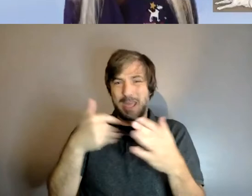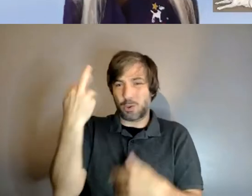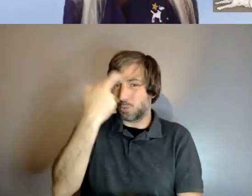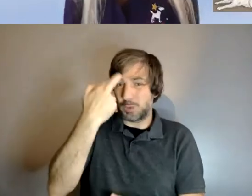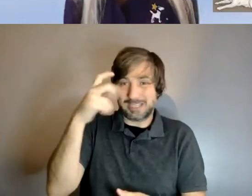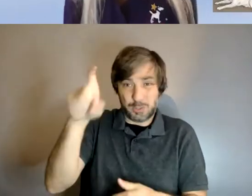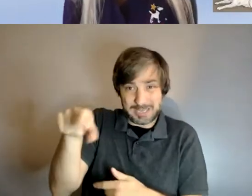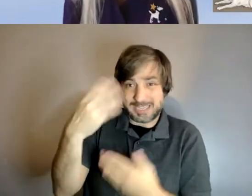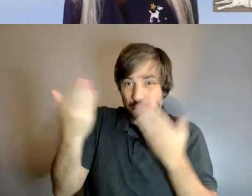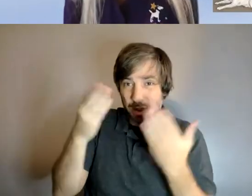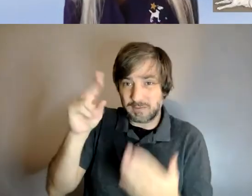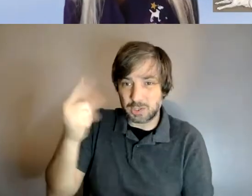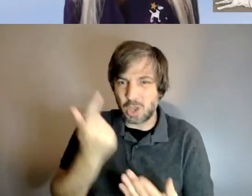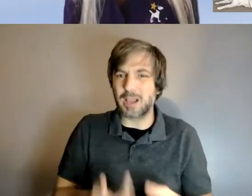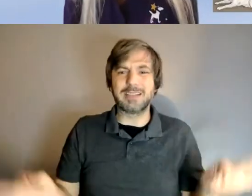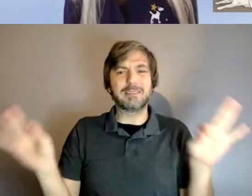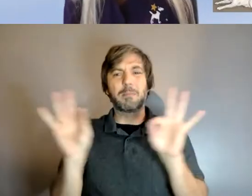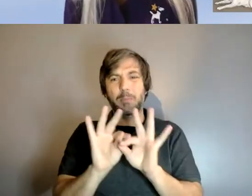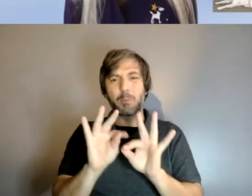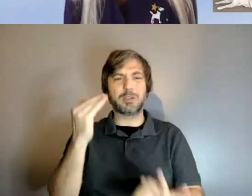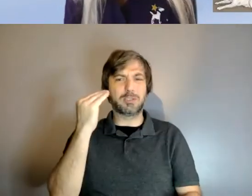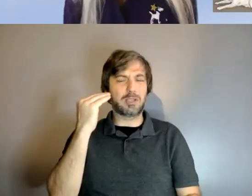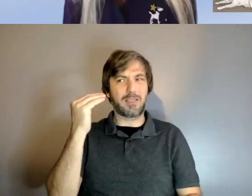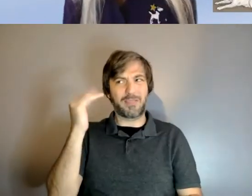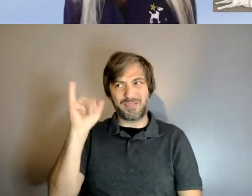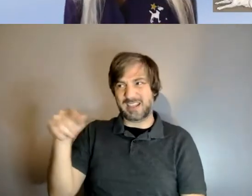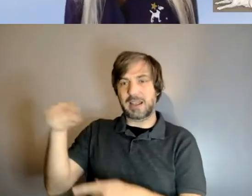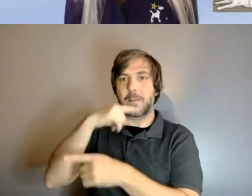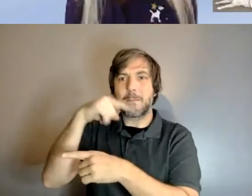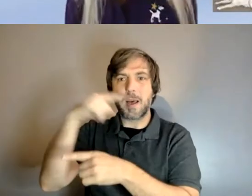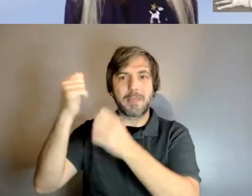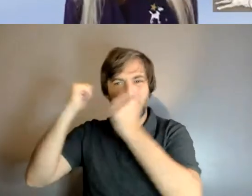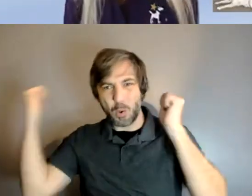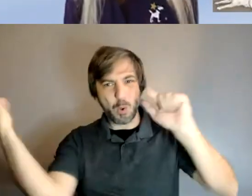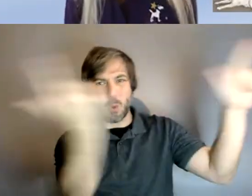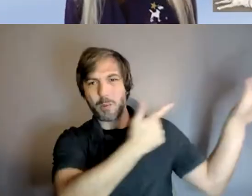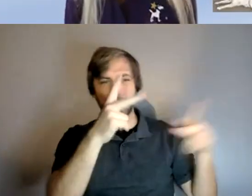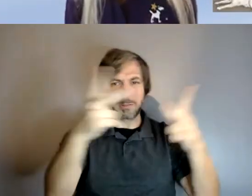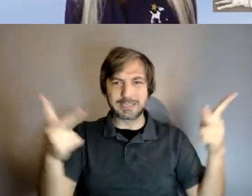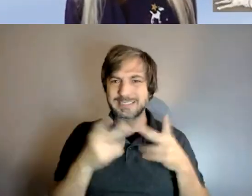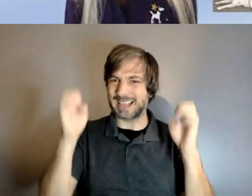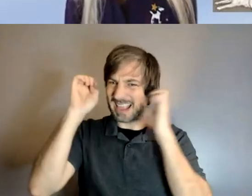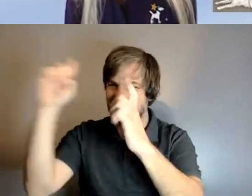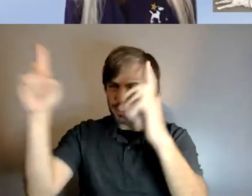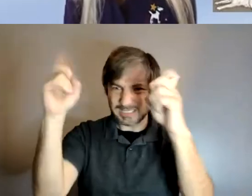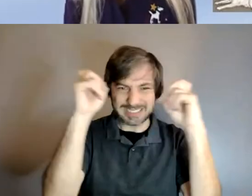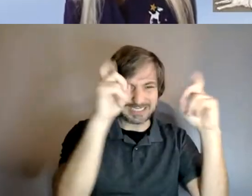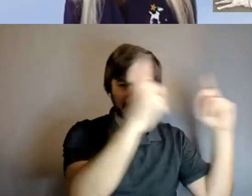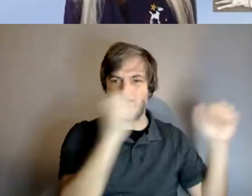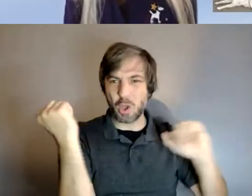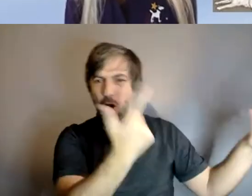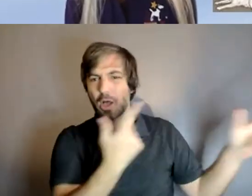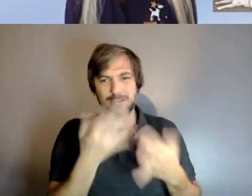that nobody's that the public is educated on their importance their accurate your